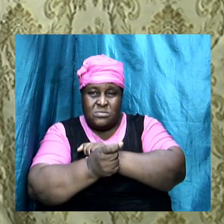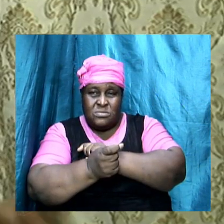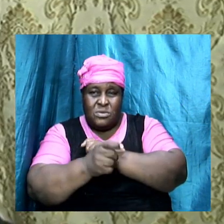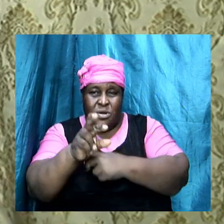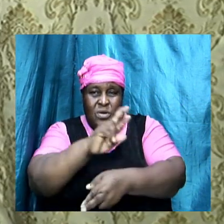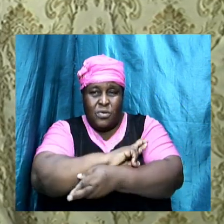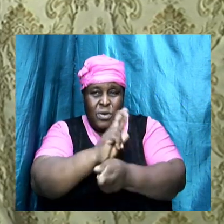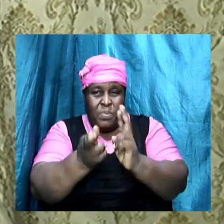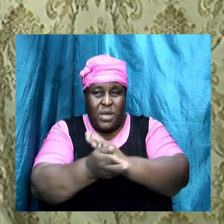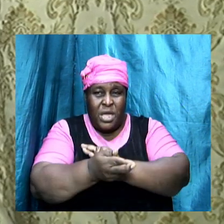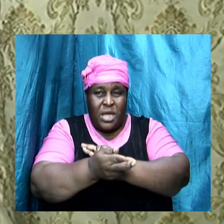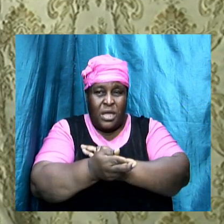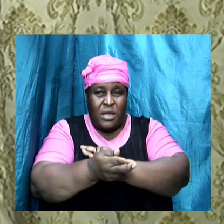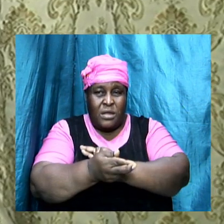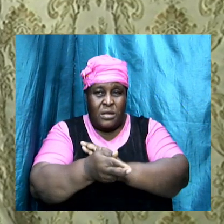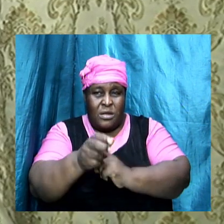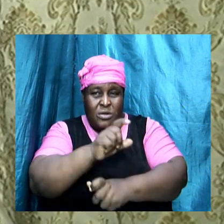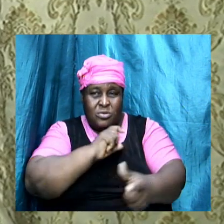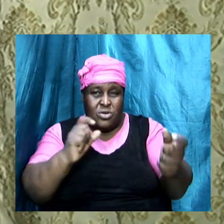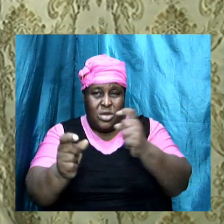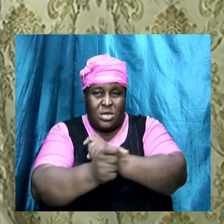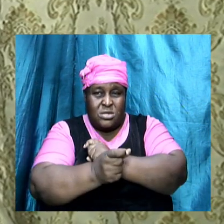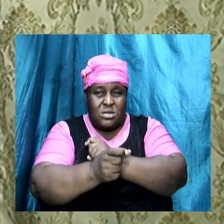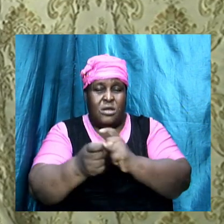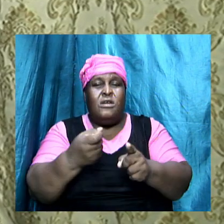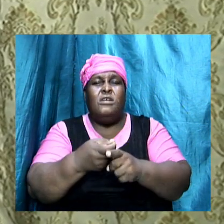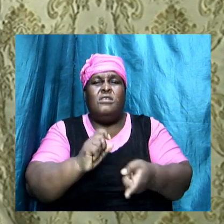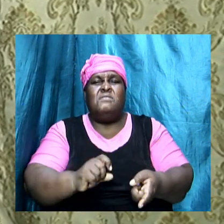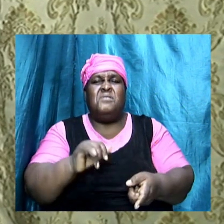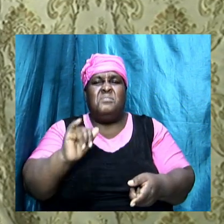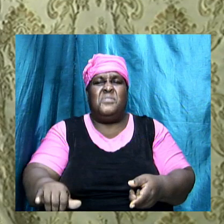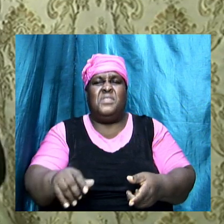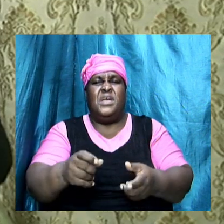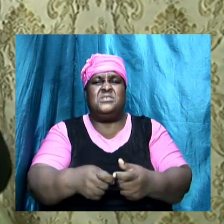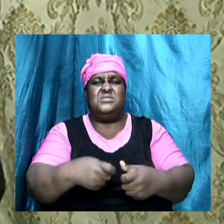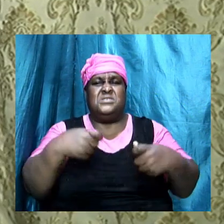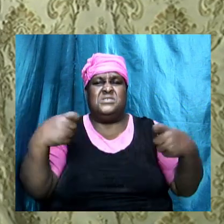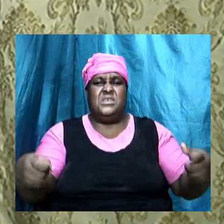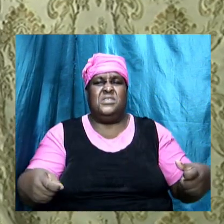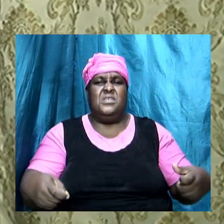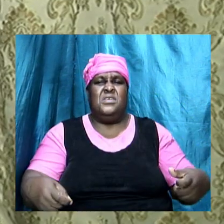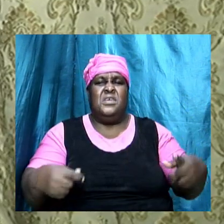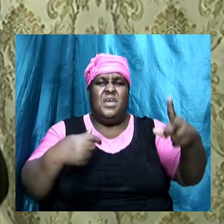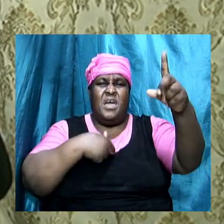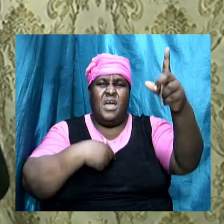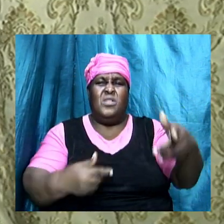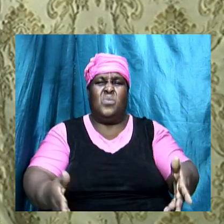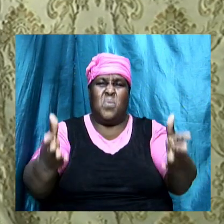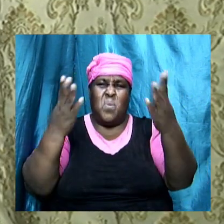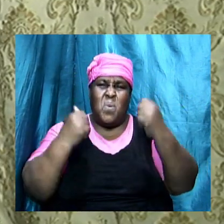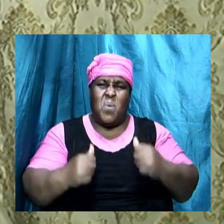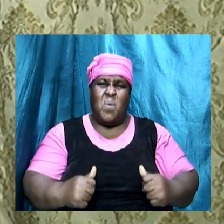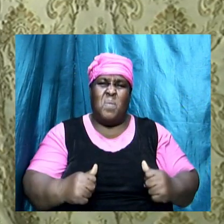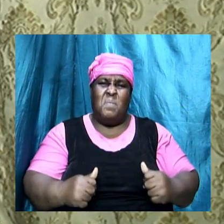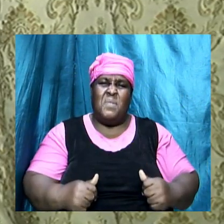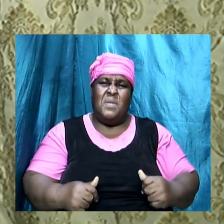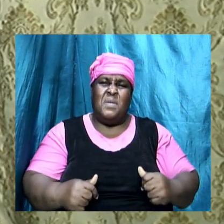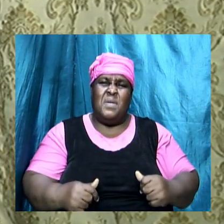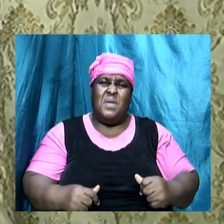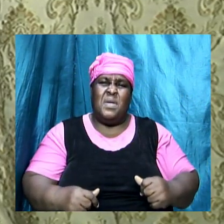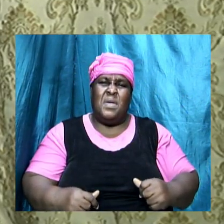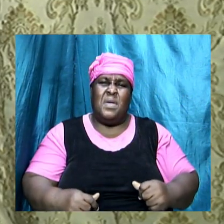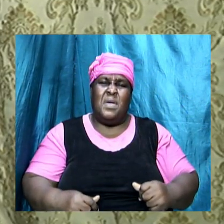repent turn from it or I will come and I will deal with you